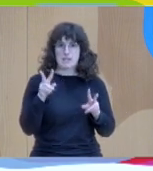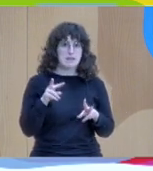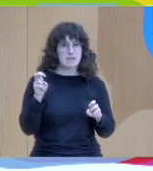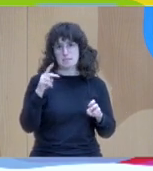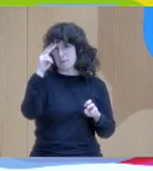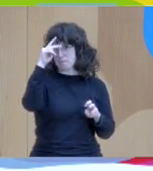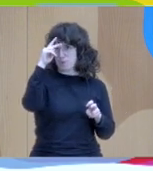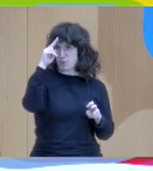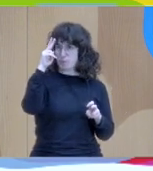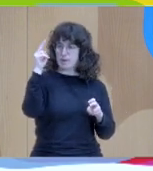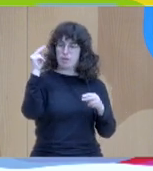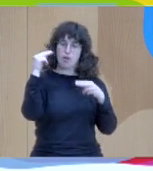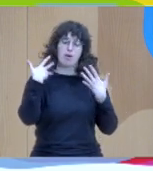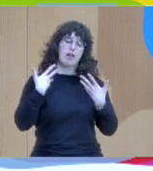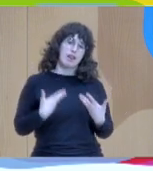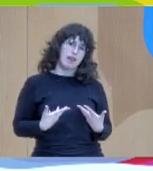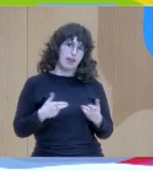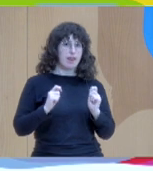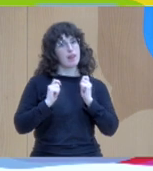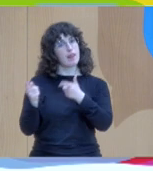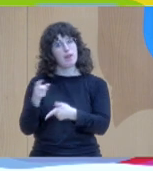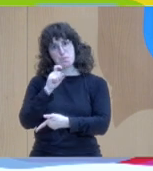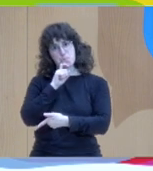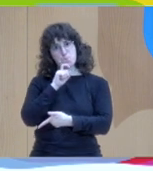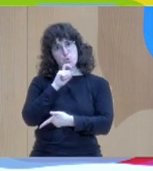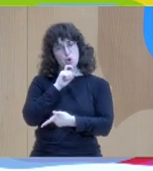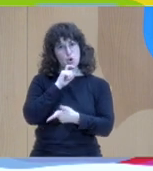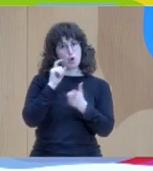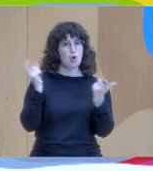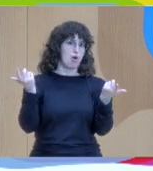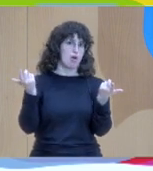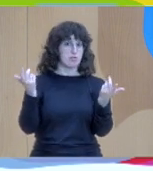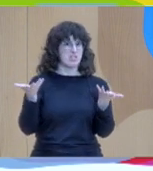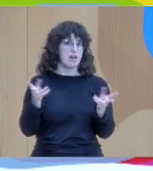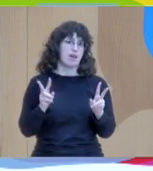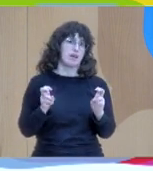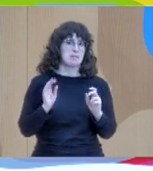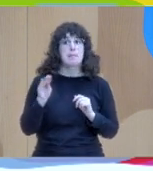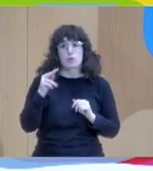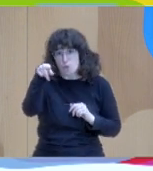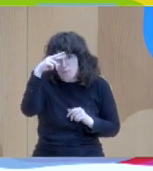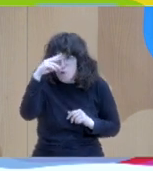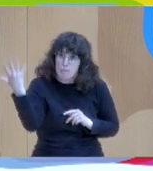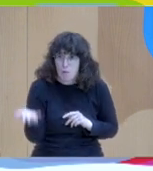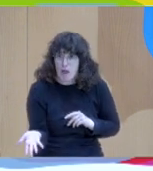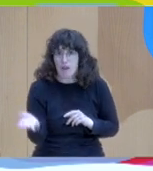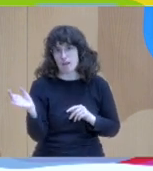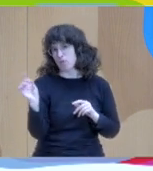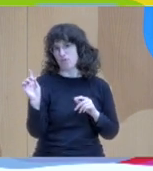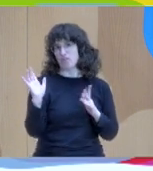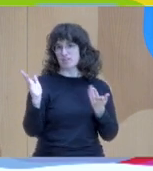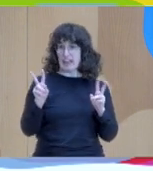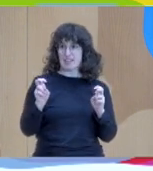Okay, let's try. Esa, the psychologist, I'm a social scientist, used to be a primary school teacher,